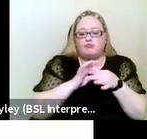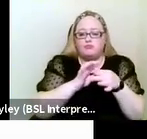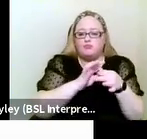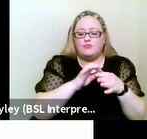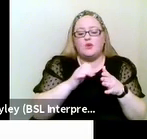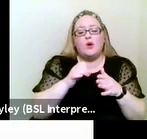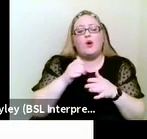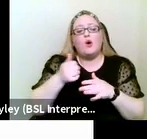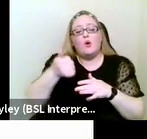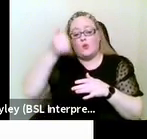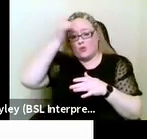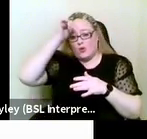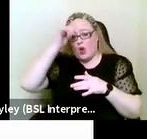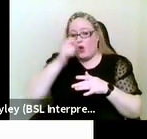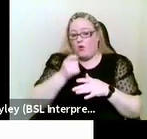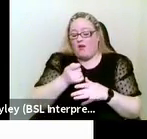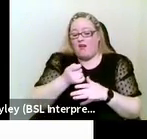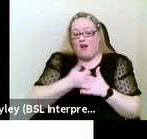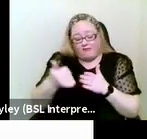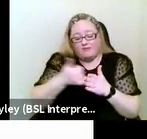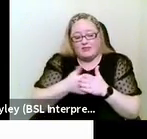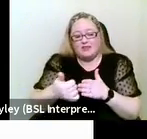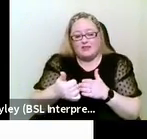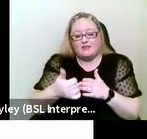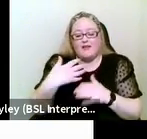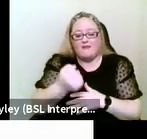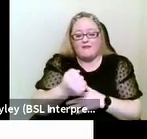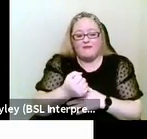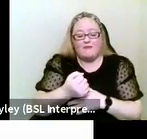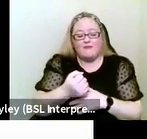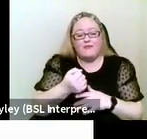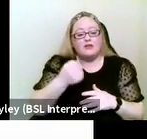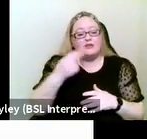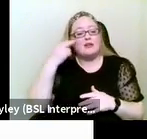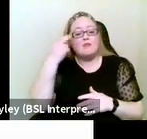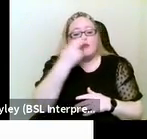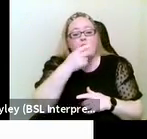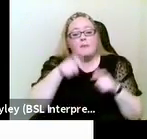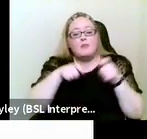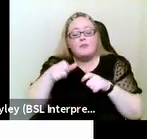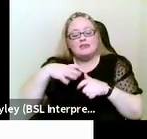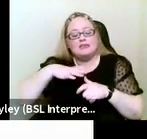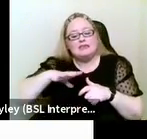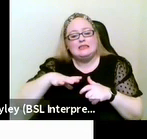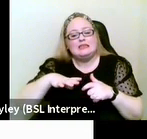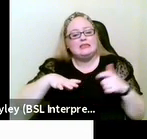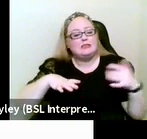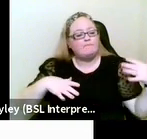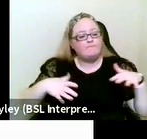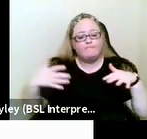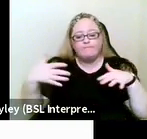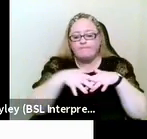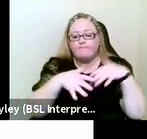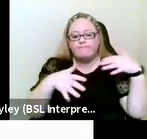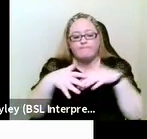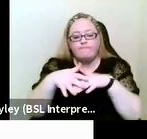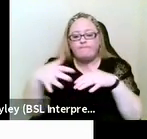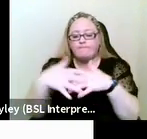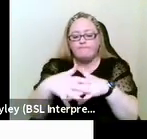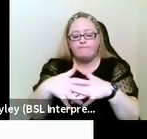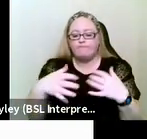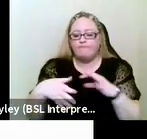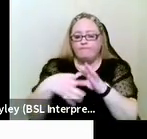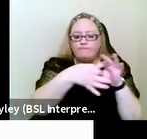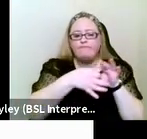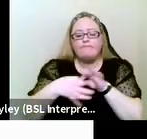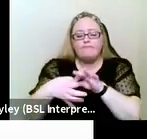often is the case, get this the right way around, often is the case that deaf, blind people need a multi-agency response. And it's